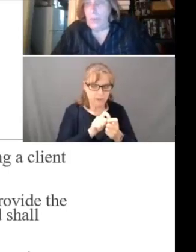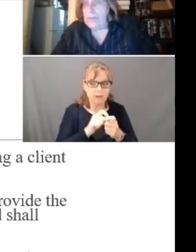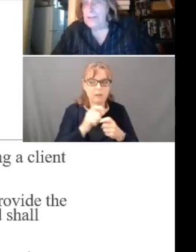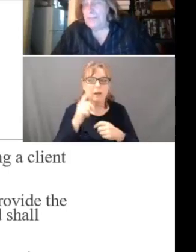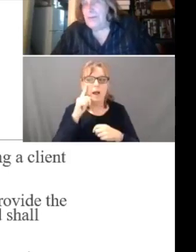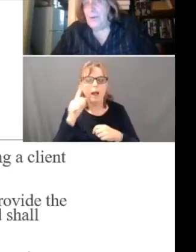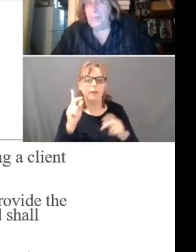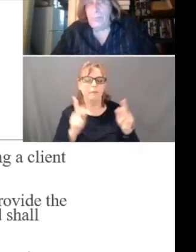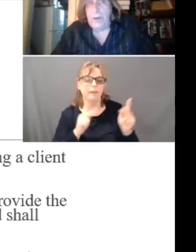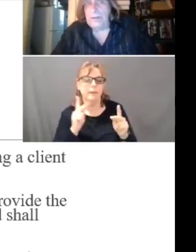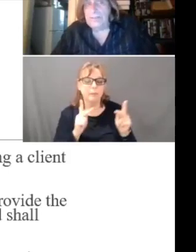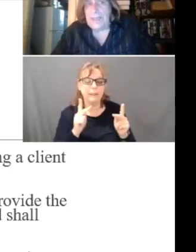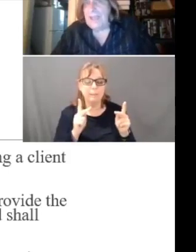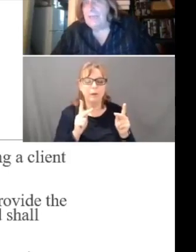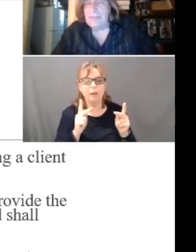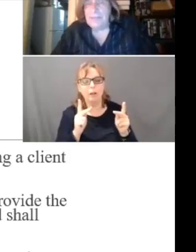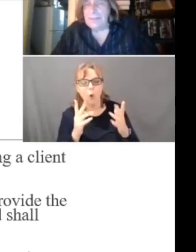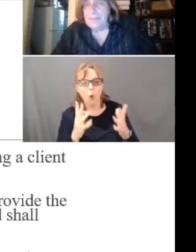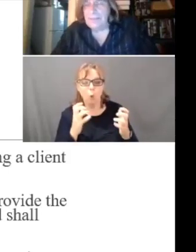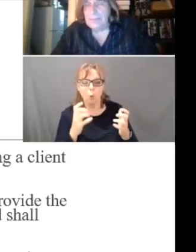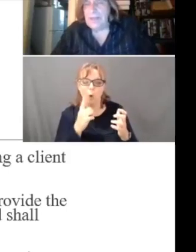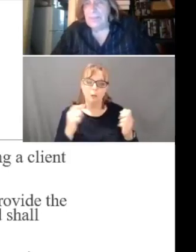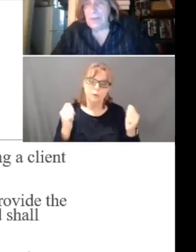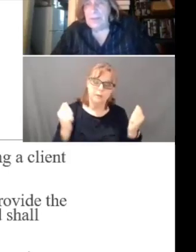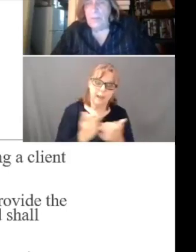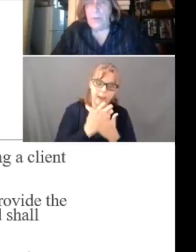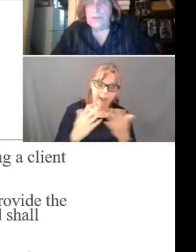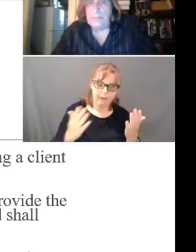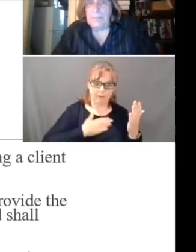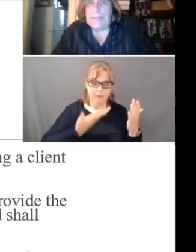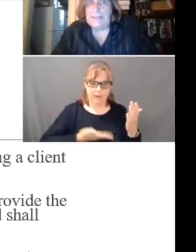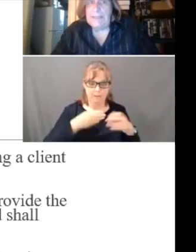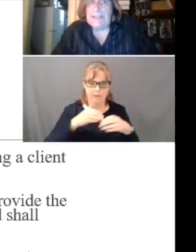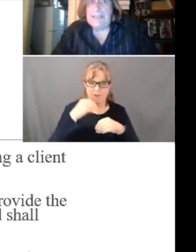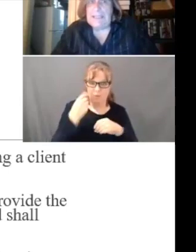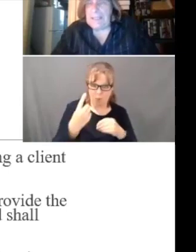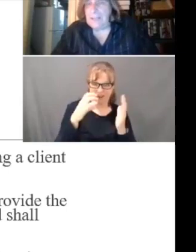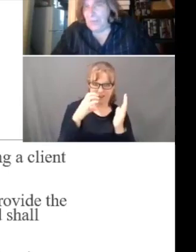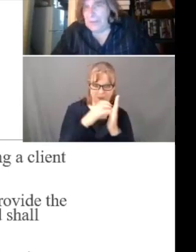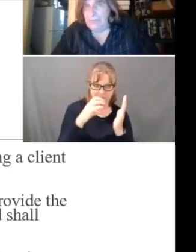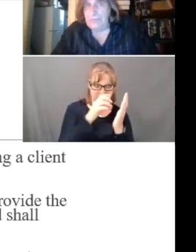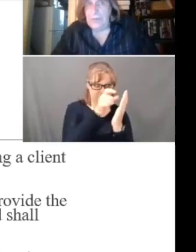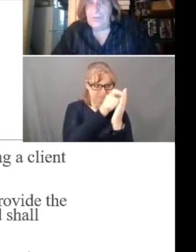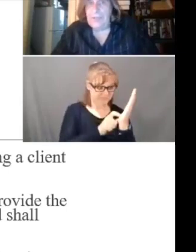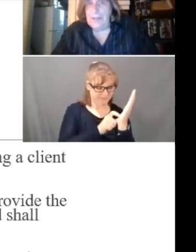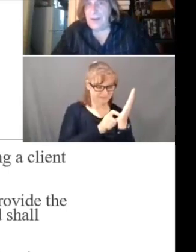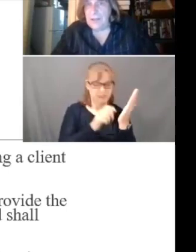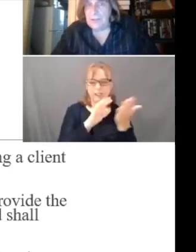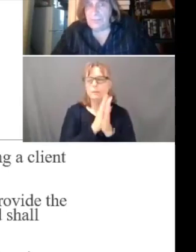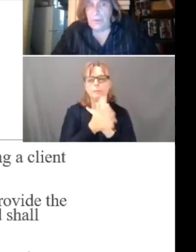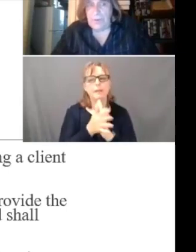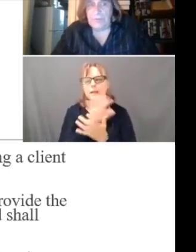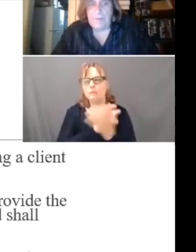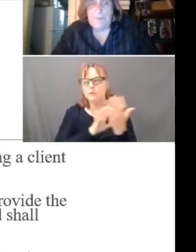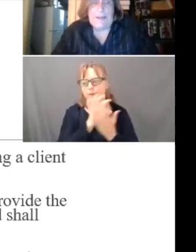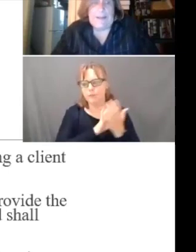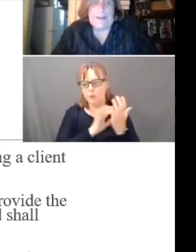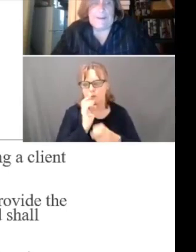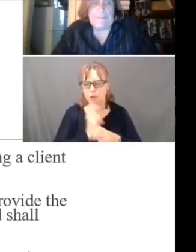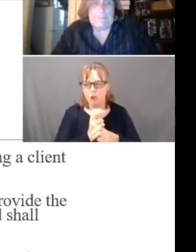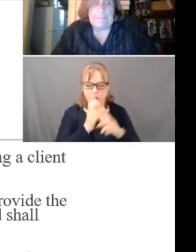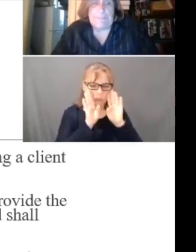and rightly so, want to say everything that they're upset about in one complaint, it gets very confusing and it's hard to focus.